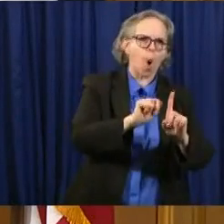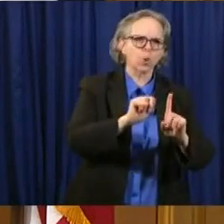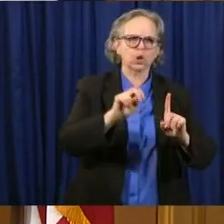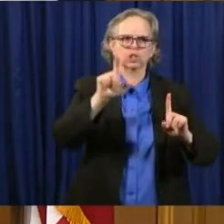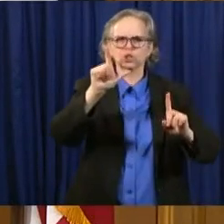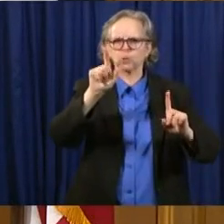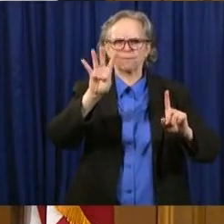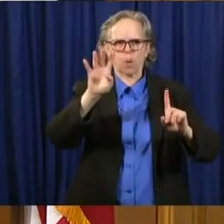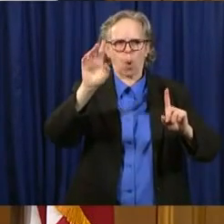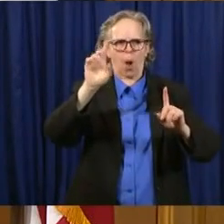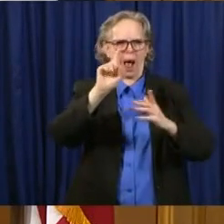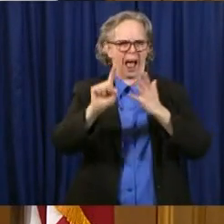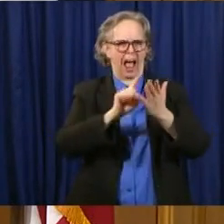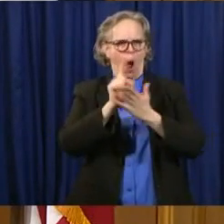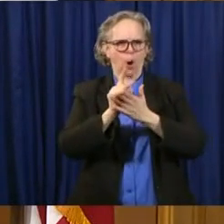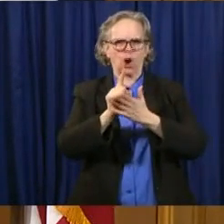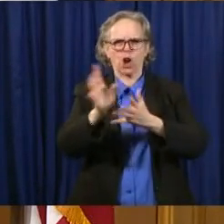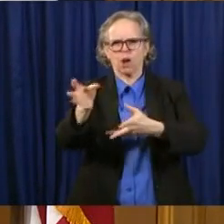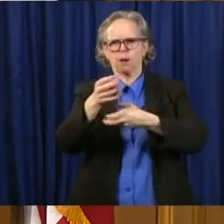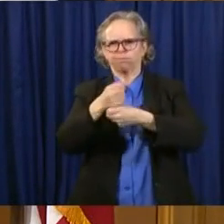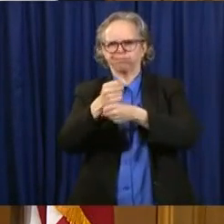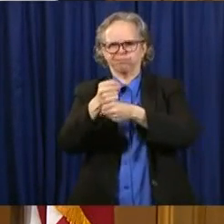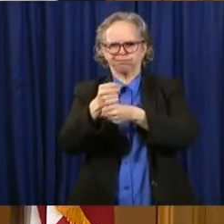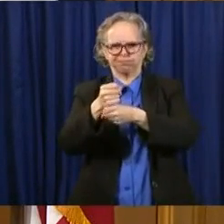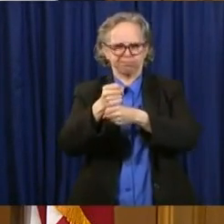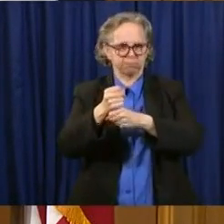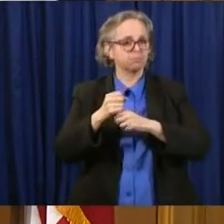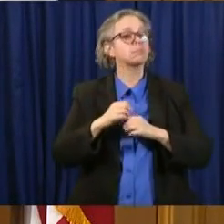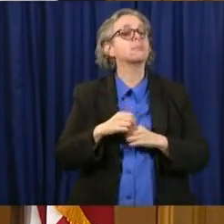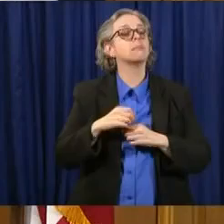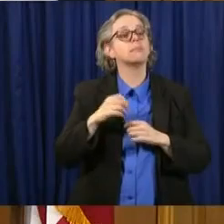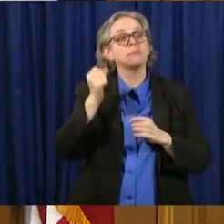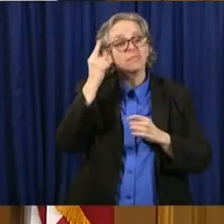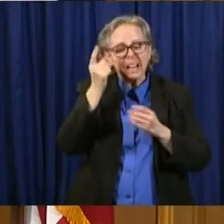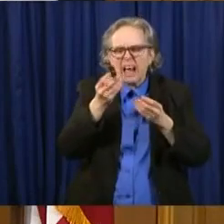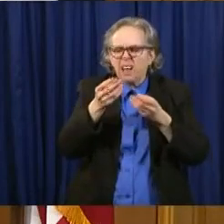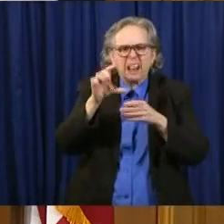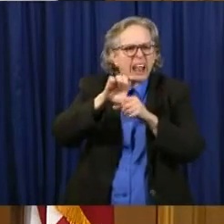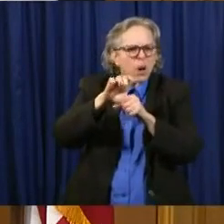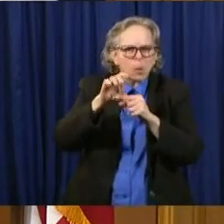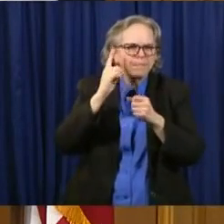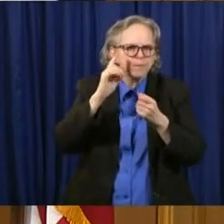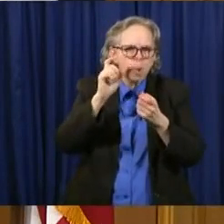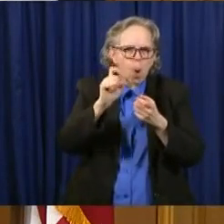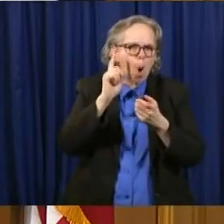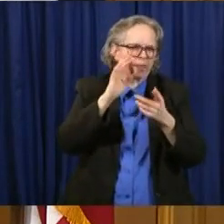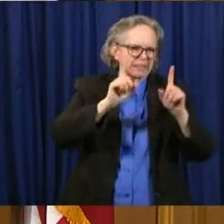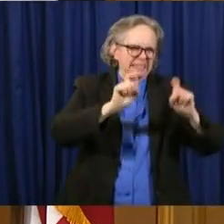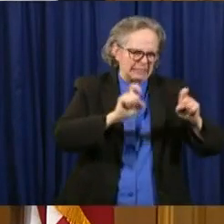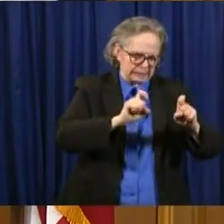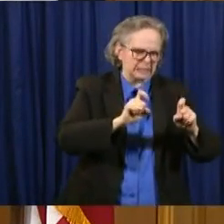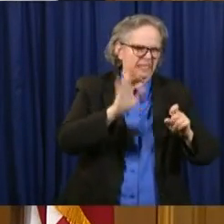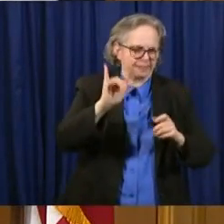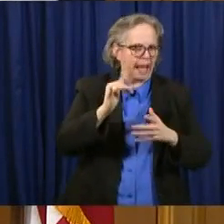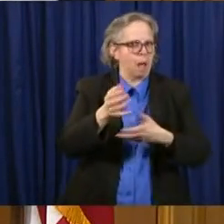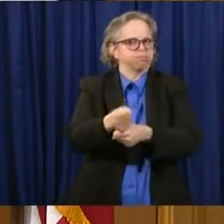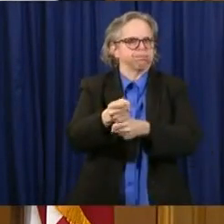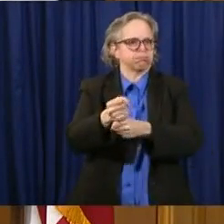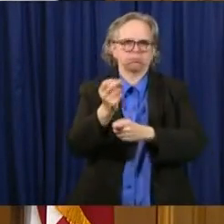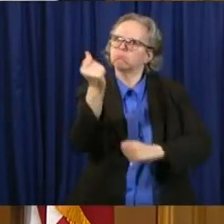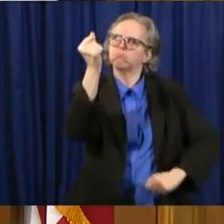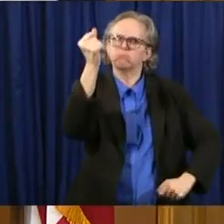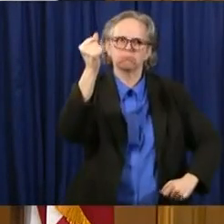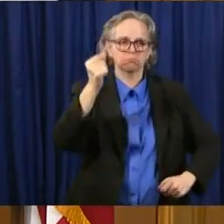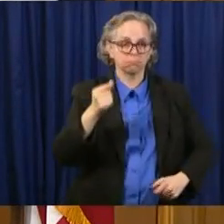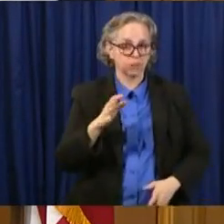medium. Again, challenge has been, you've got to get the swabs, but you also have to have the tube and then you have to have the liquid